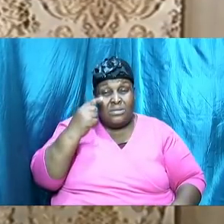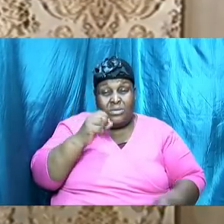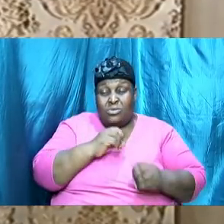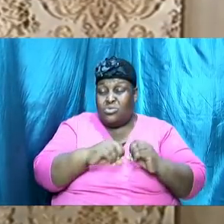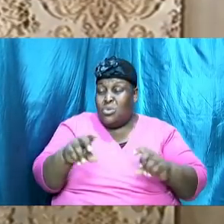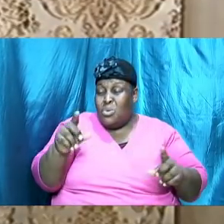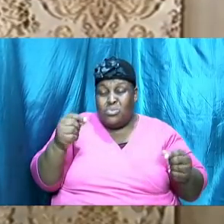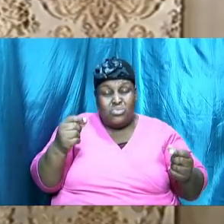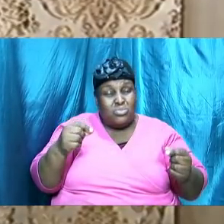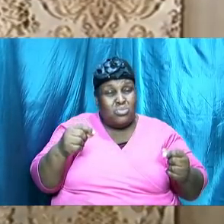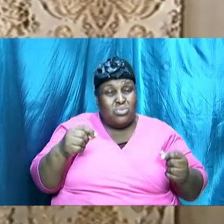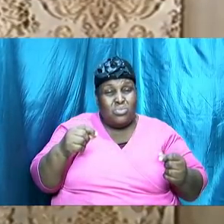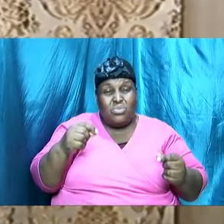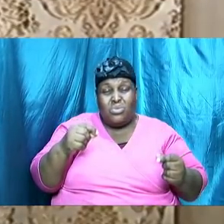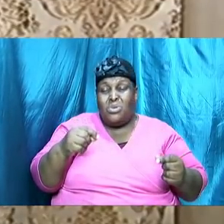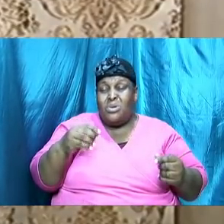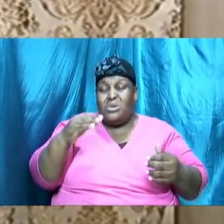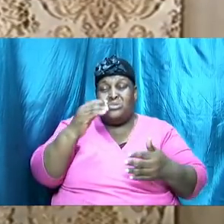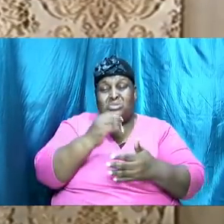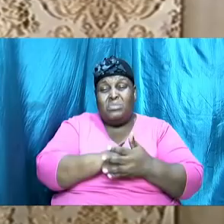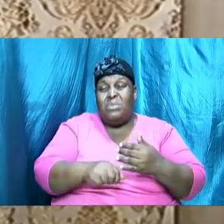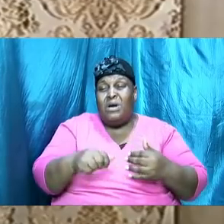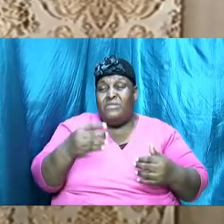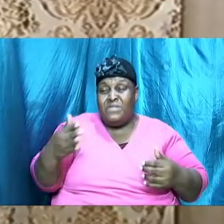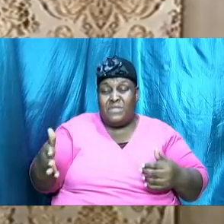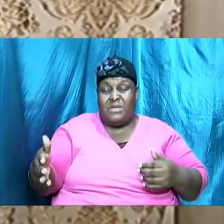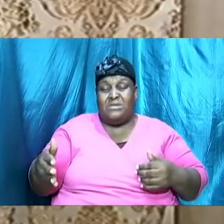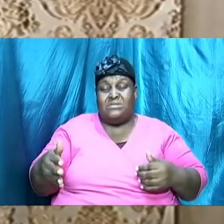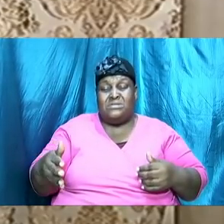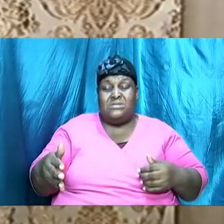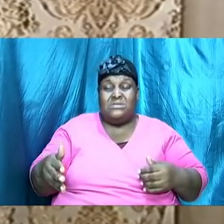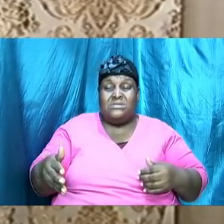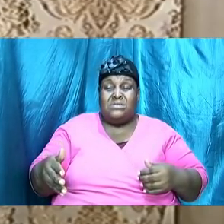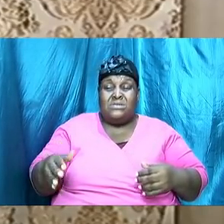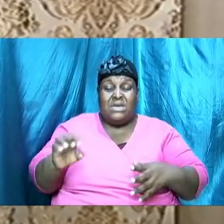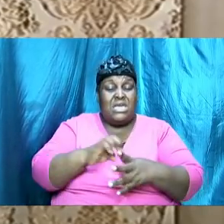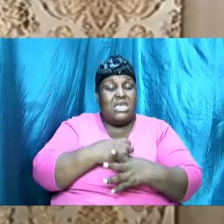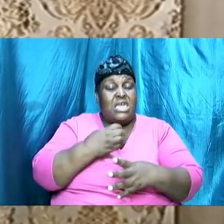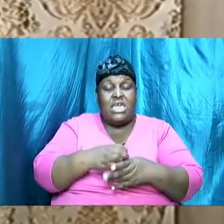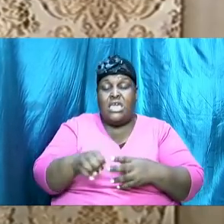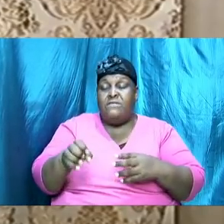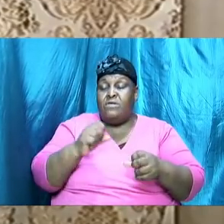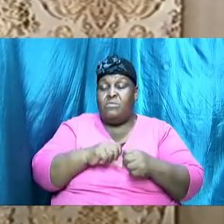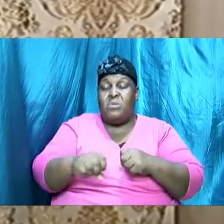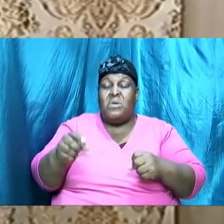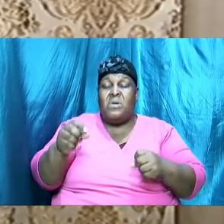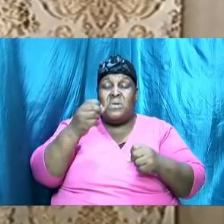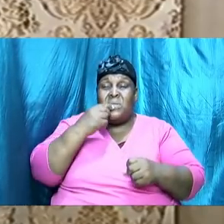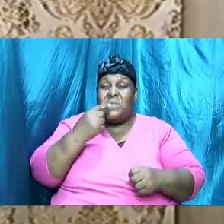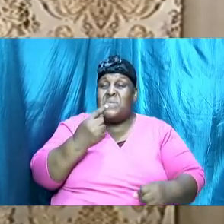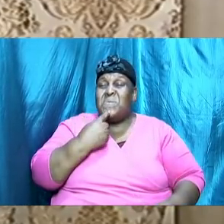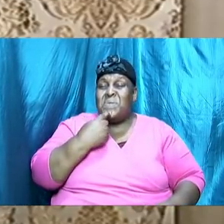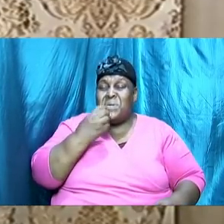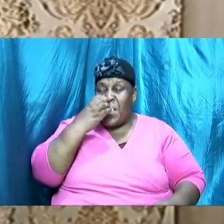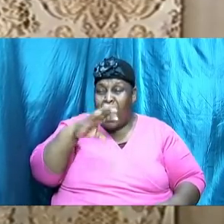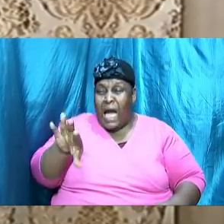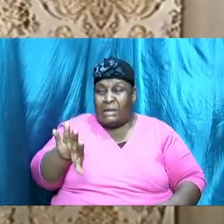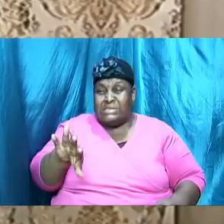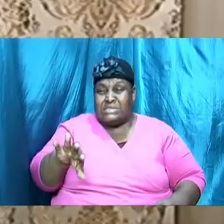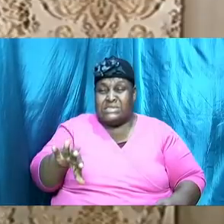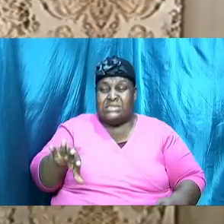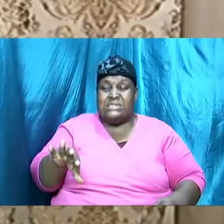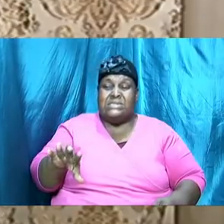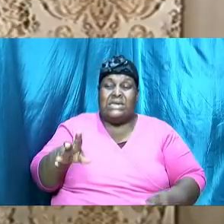the fundamentals some of the foundational things even the most red hot even the most